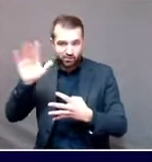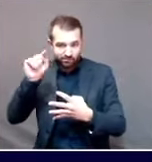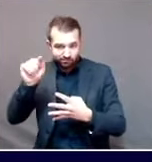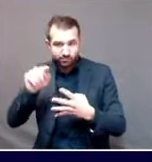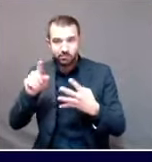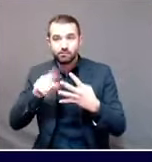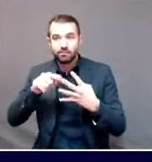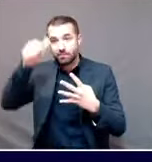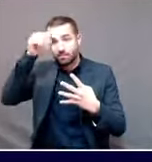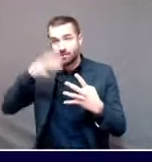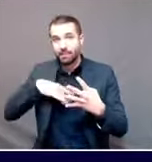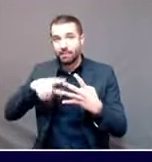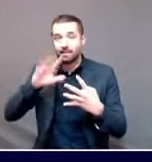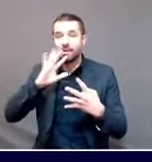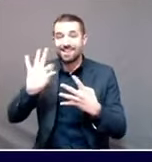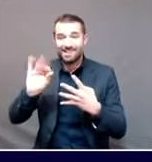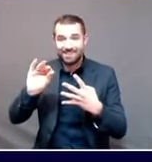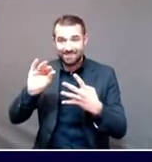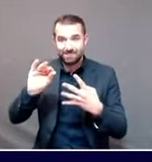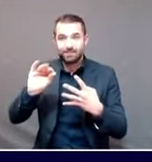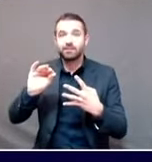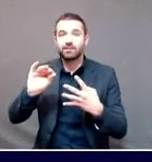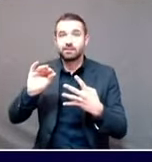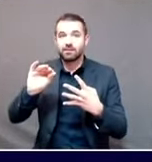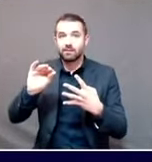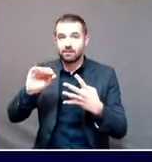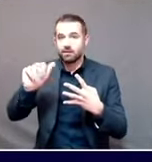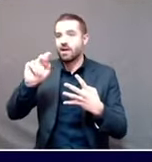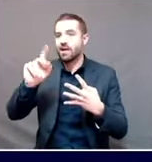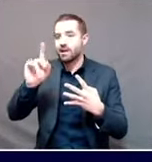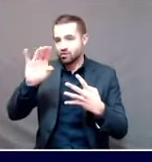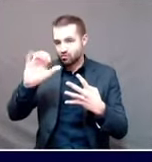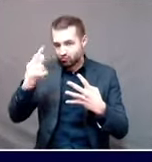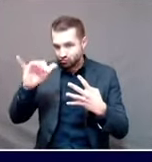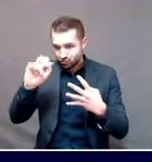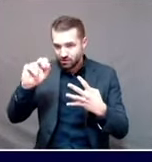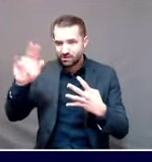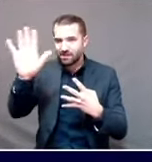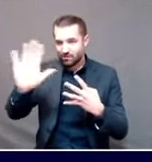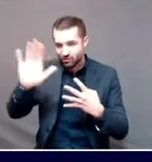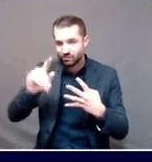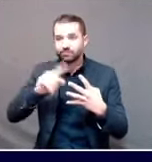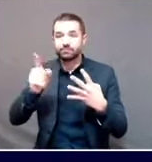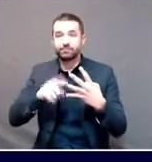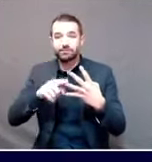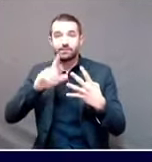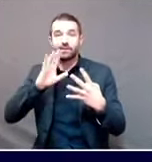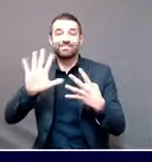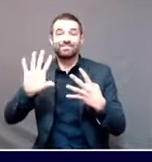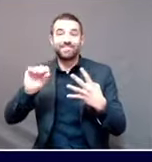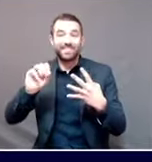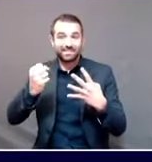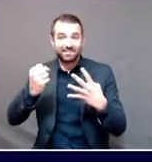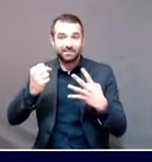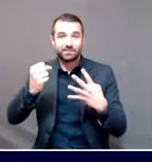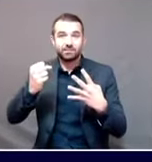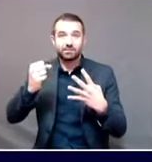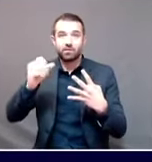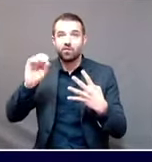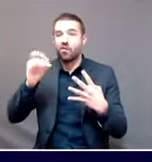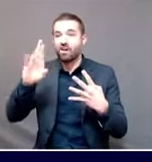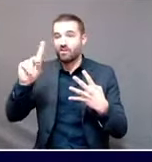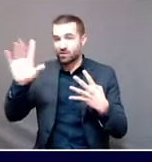90s from Andruscoggin County, a woman in her 50s from Oxford County, and a man in his